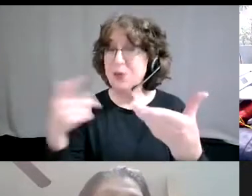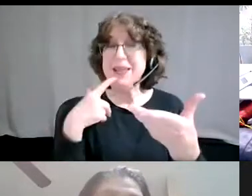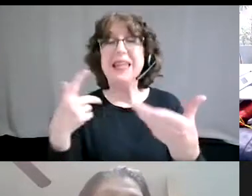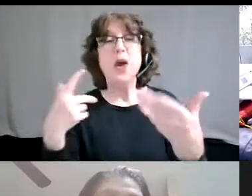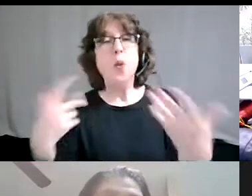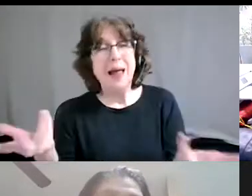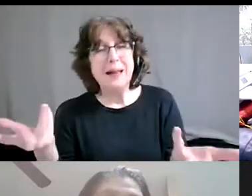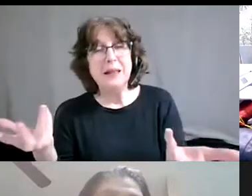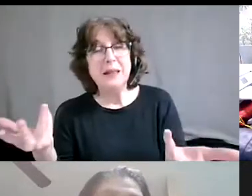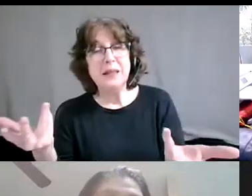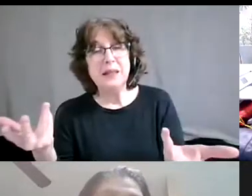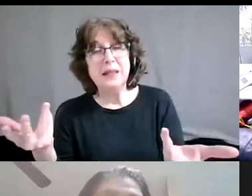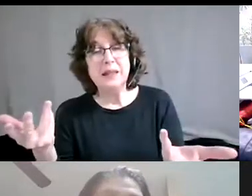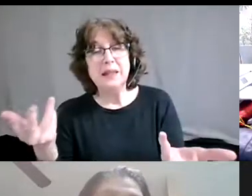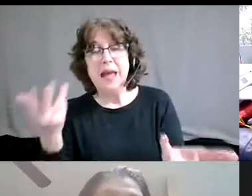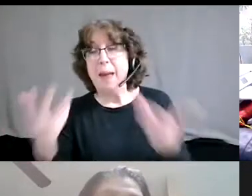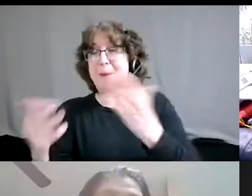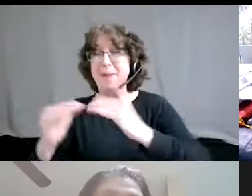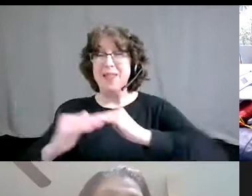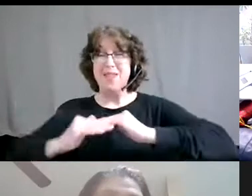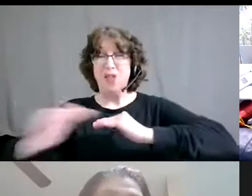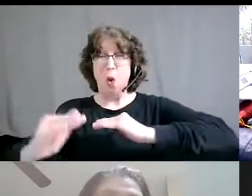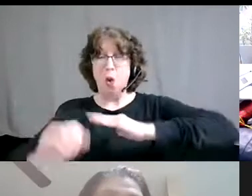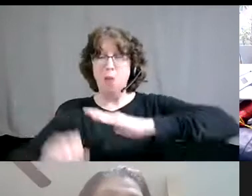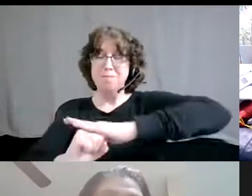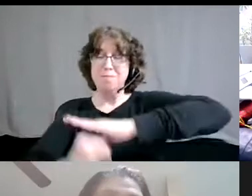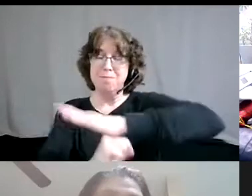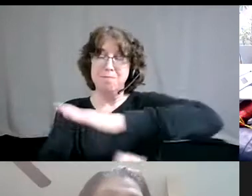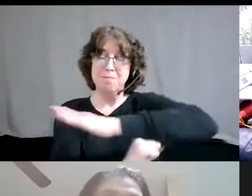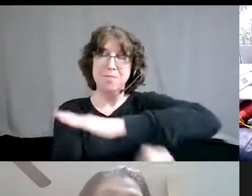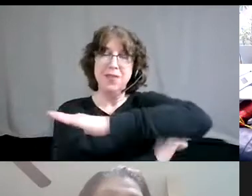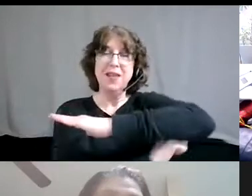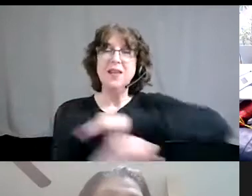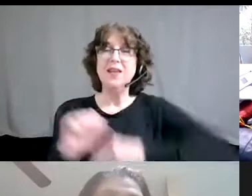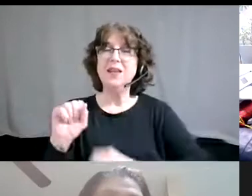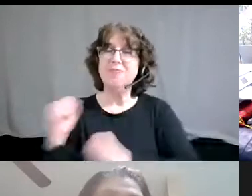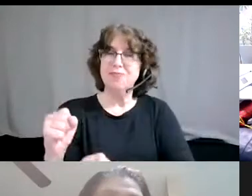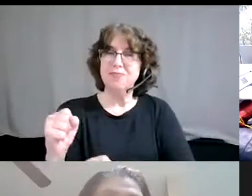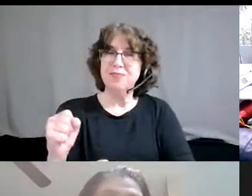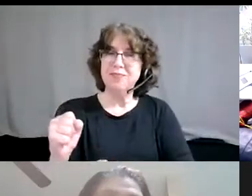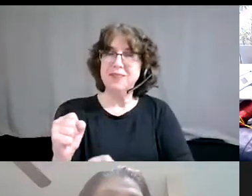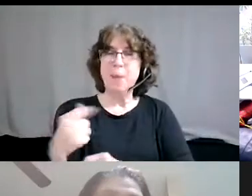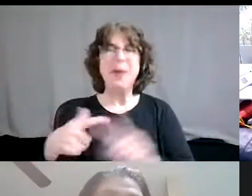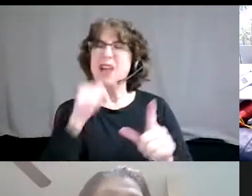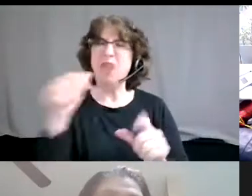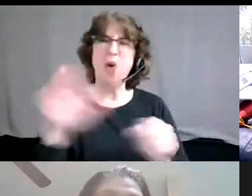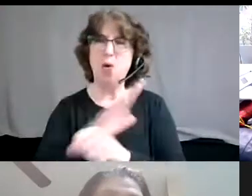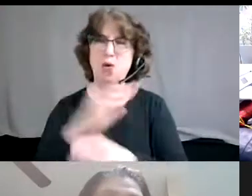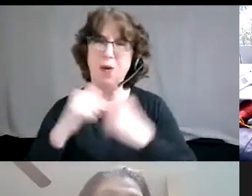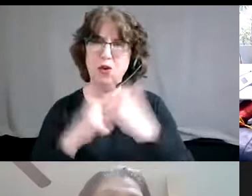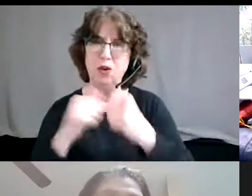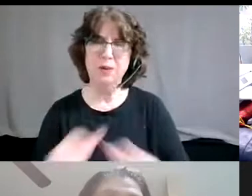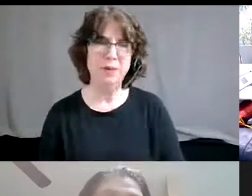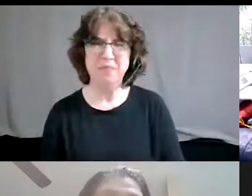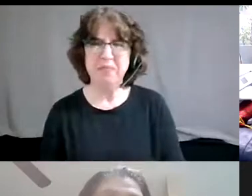reinforce the floor, but we're not going to change the full structure. Well, that's sort of like knocking out, you know, a wall in the